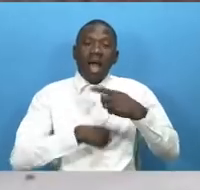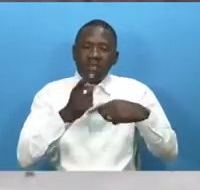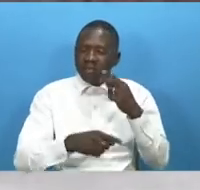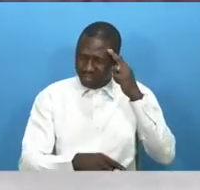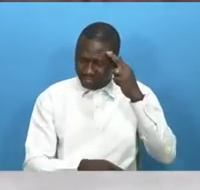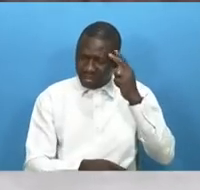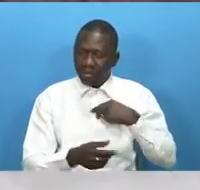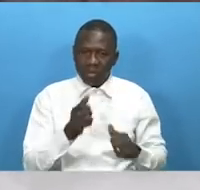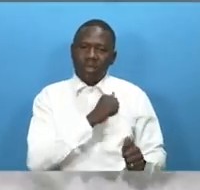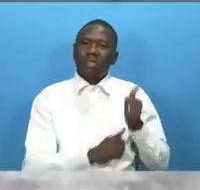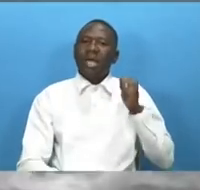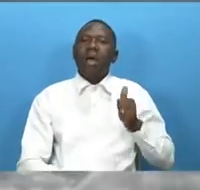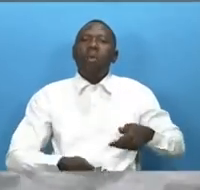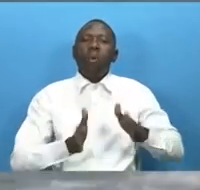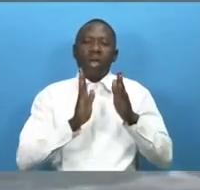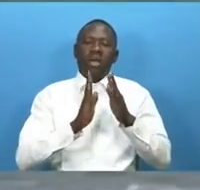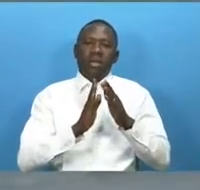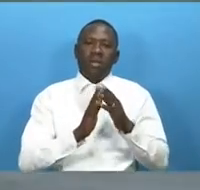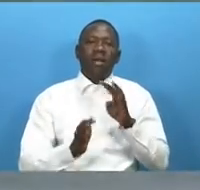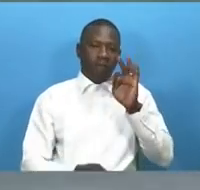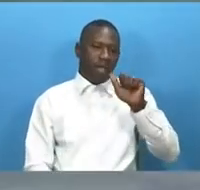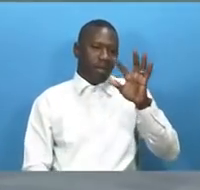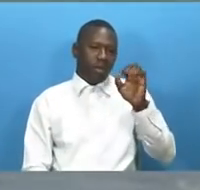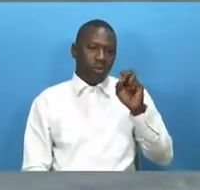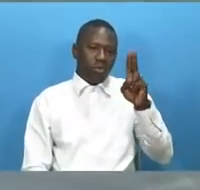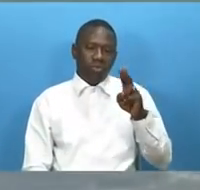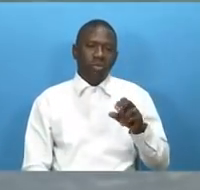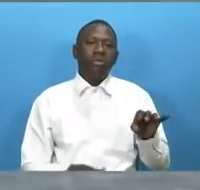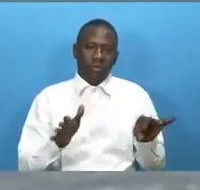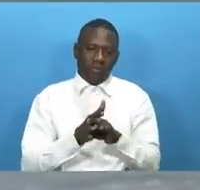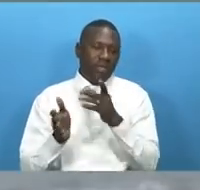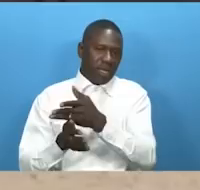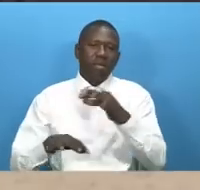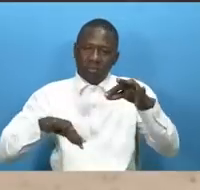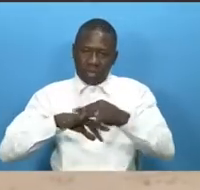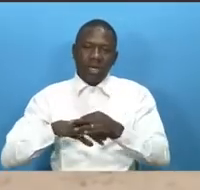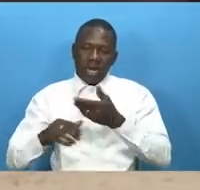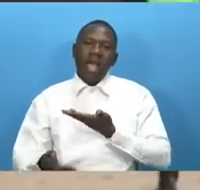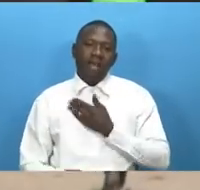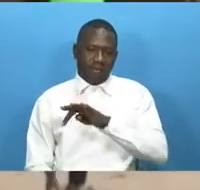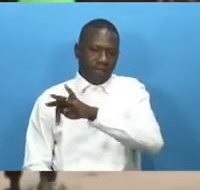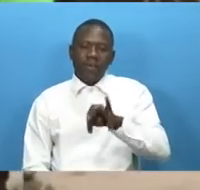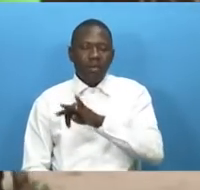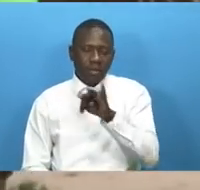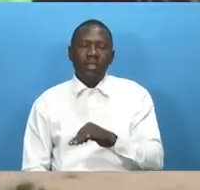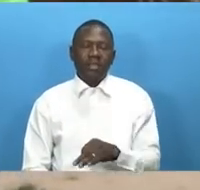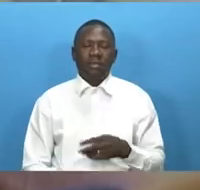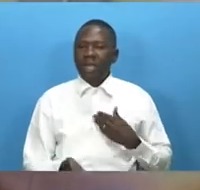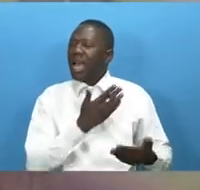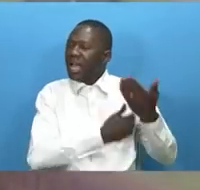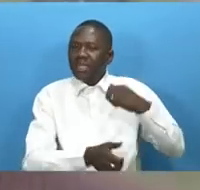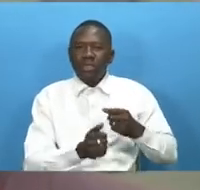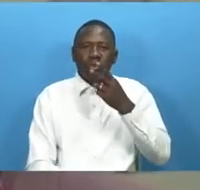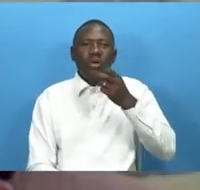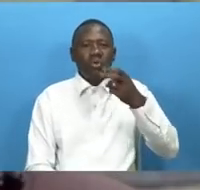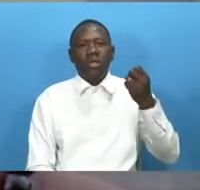back way to italy fatu settled married and now has a family in 2020 during the height of the pandemic she